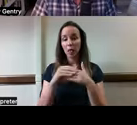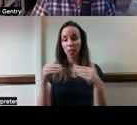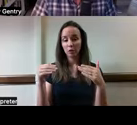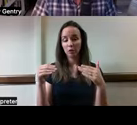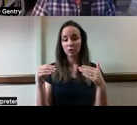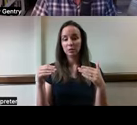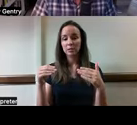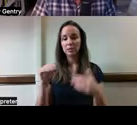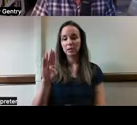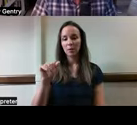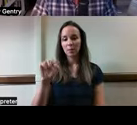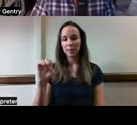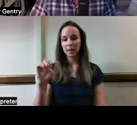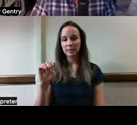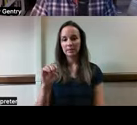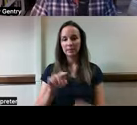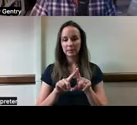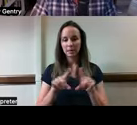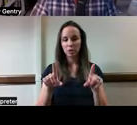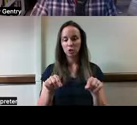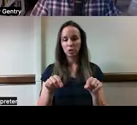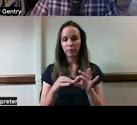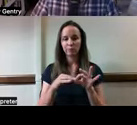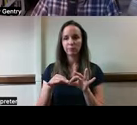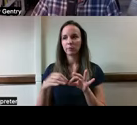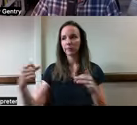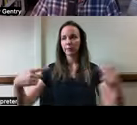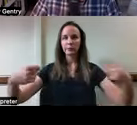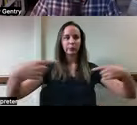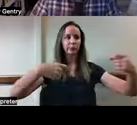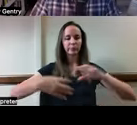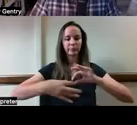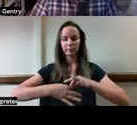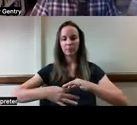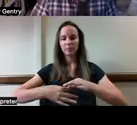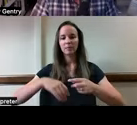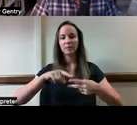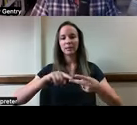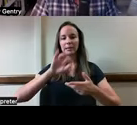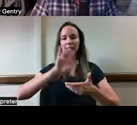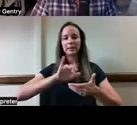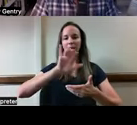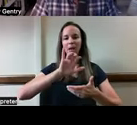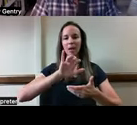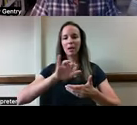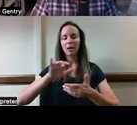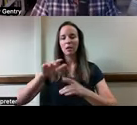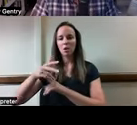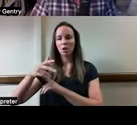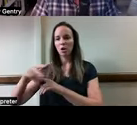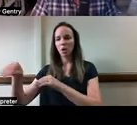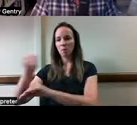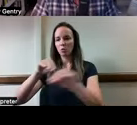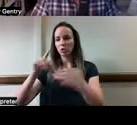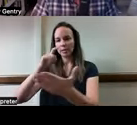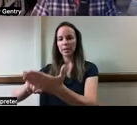There's a base station that coordinates the information coming in from all the sensors. There's a keypad, a motion detector, a door sensor, and